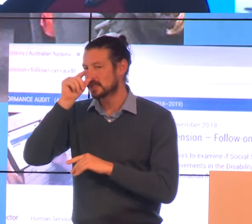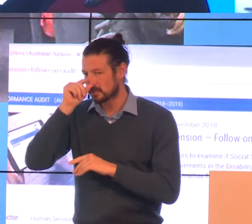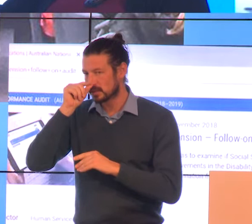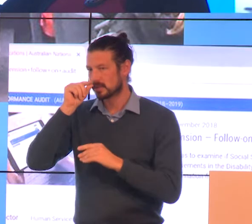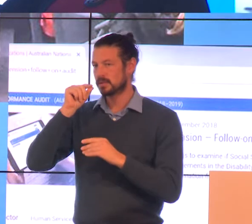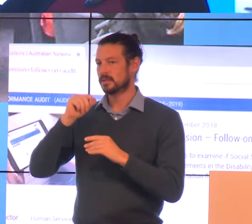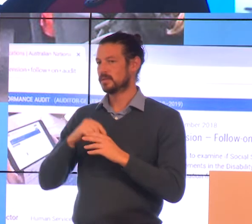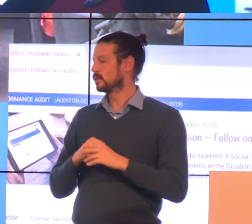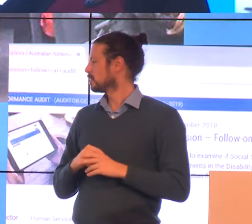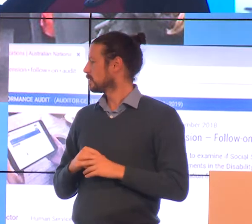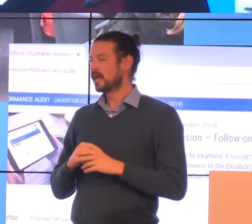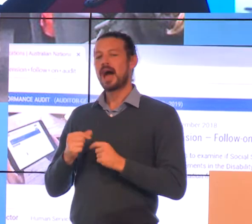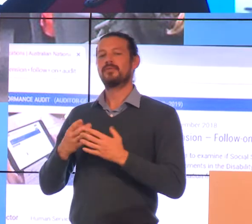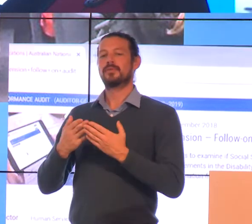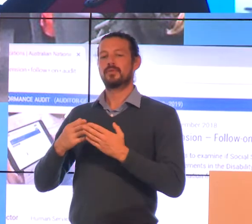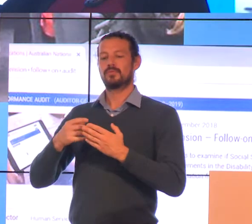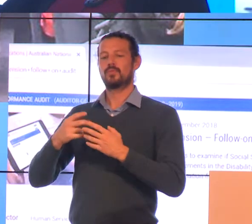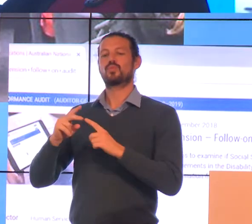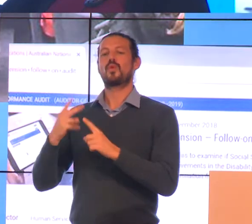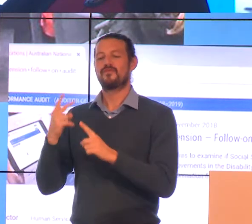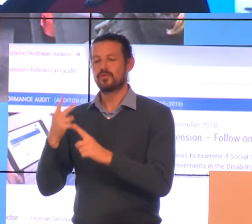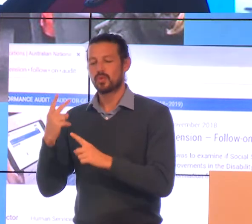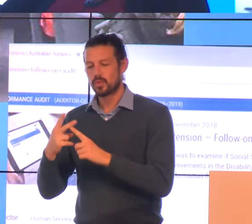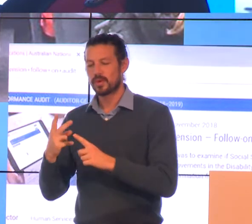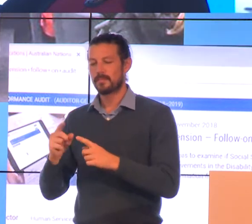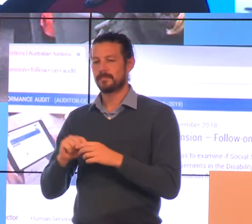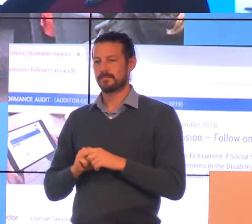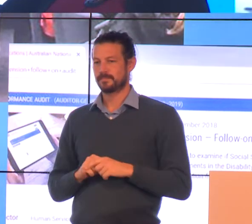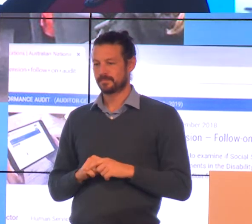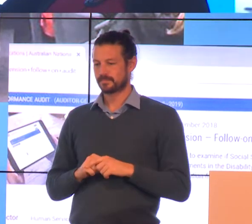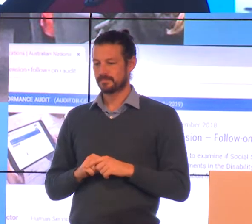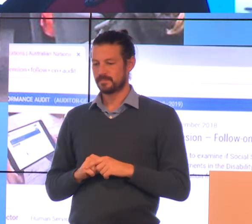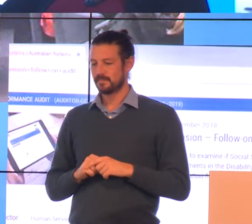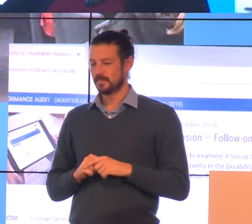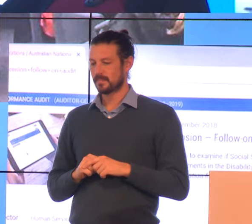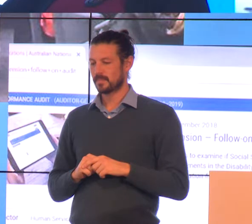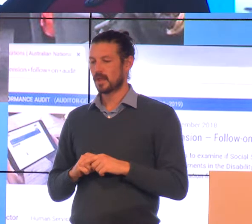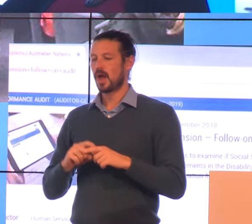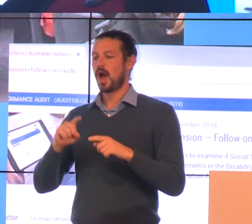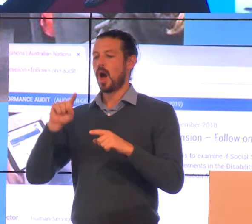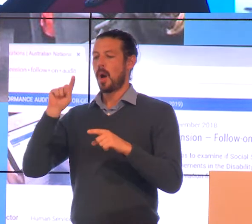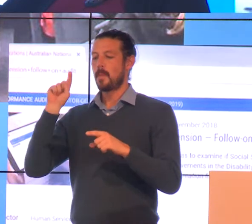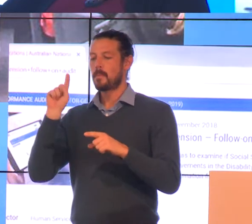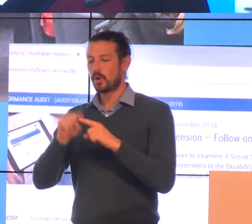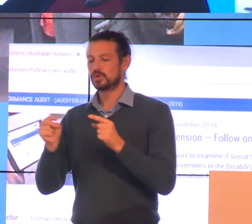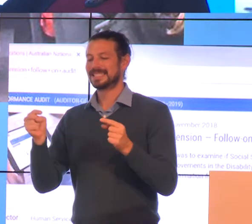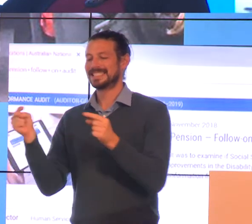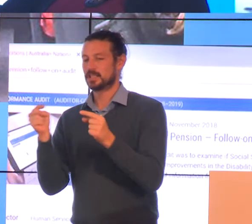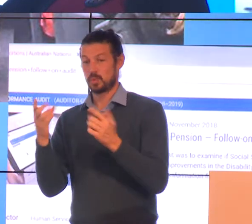there's a rolling review but most of it's been most of the attention has been focused on new people applying for the